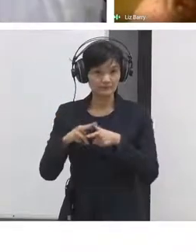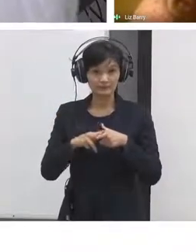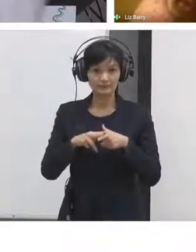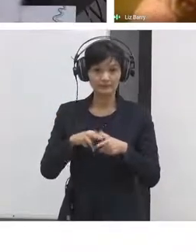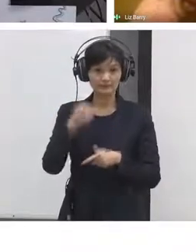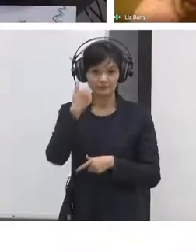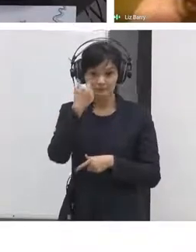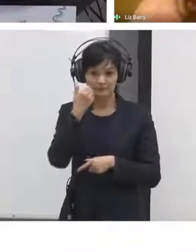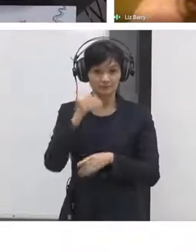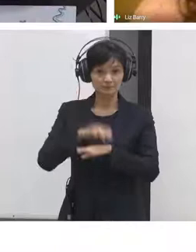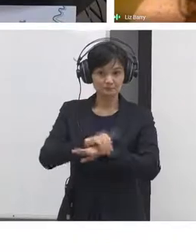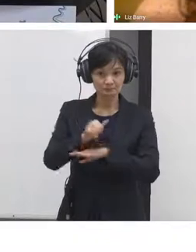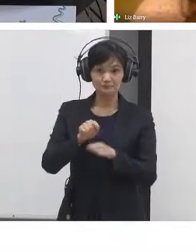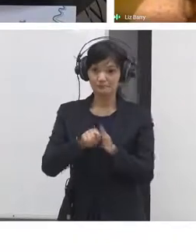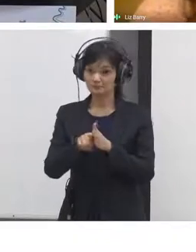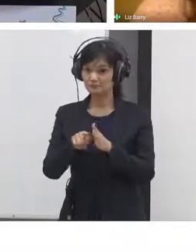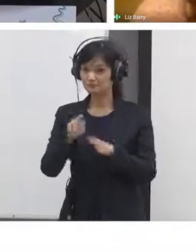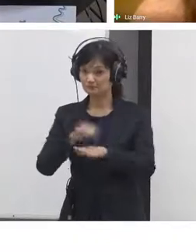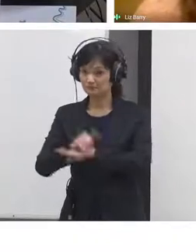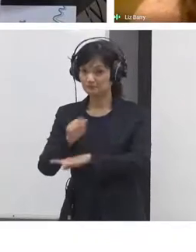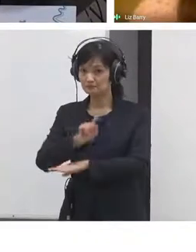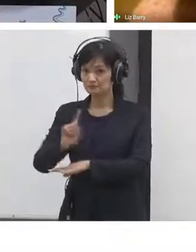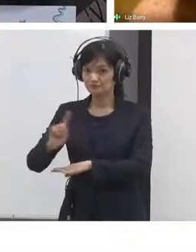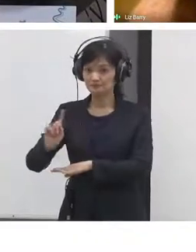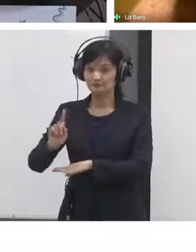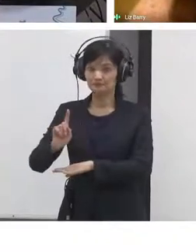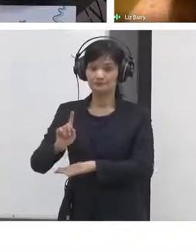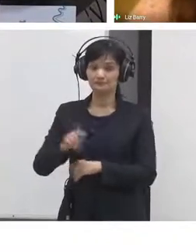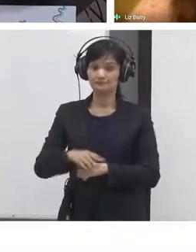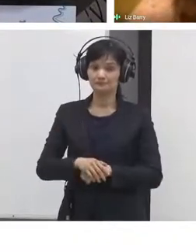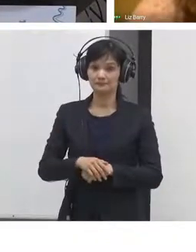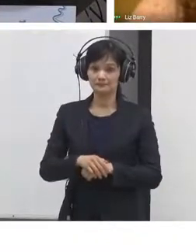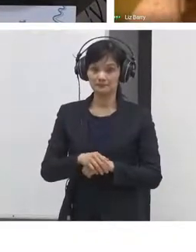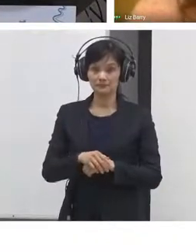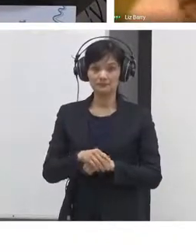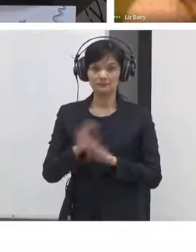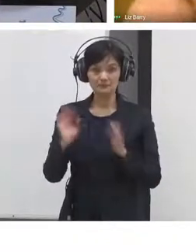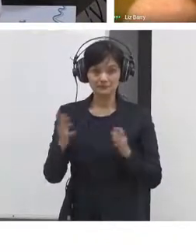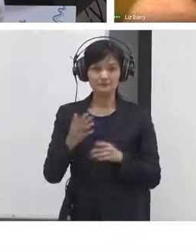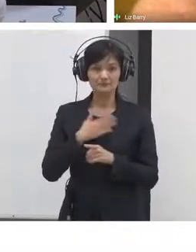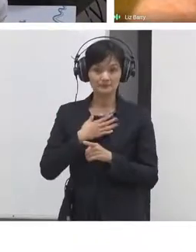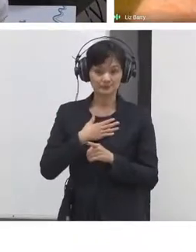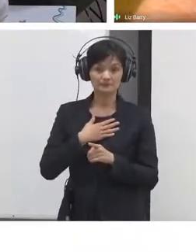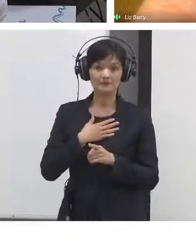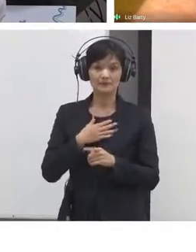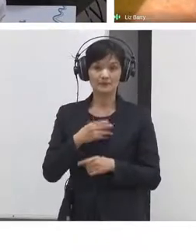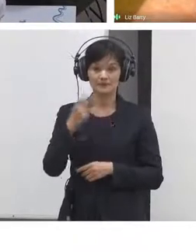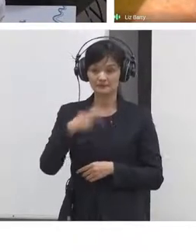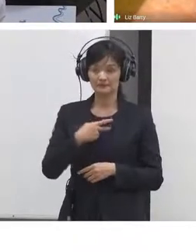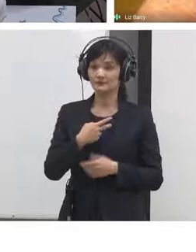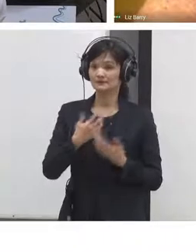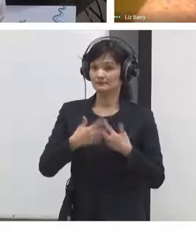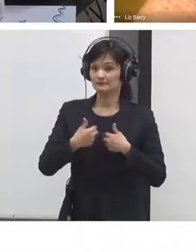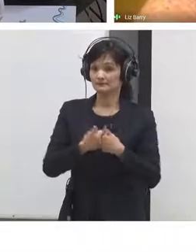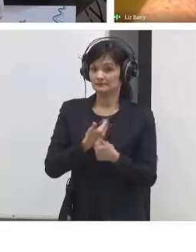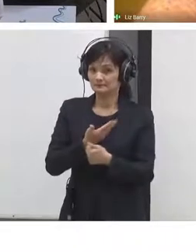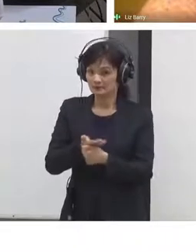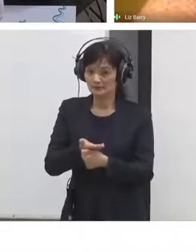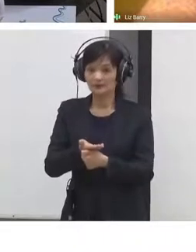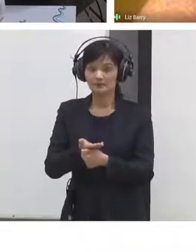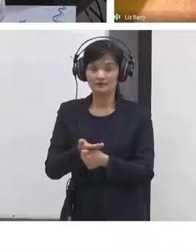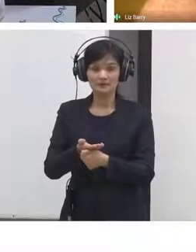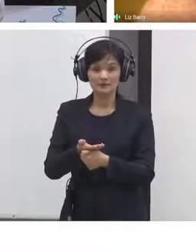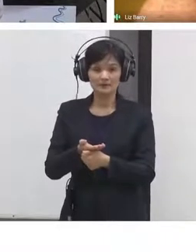of experiences so that they can understand how decisions get made. People tend to be pretty